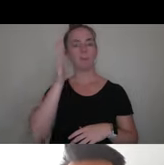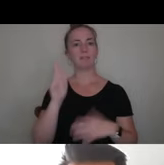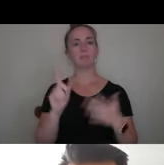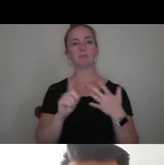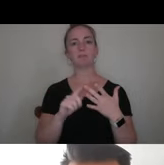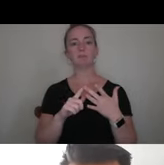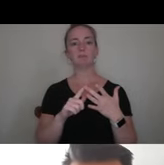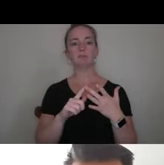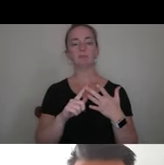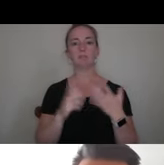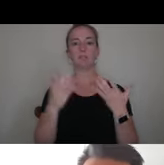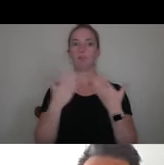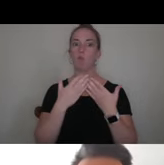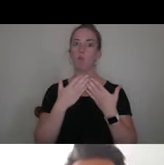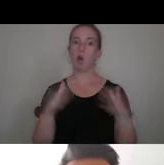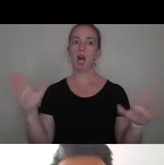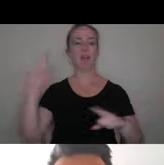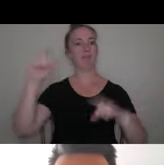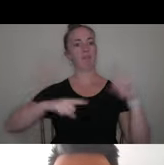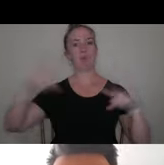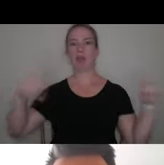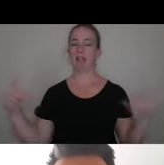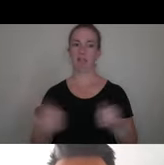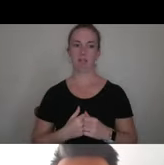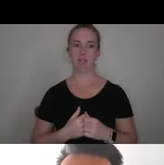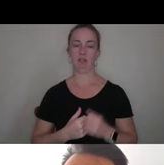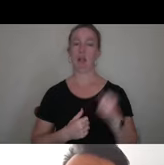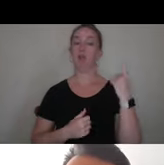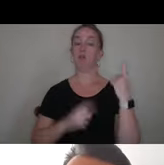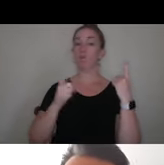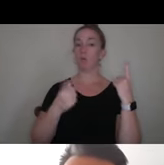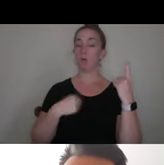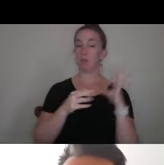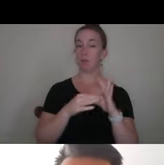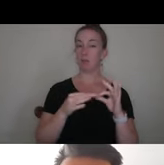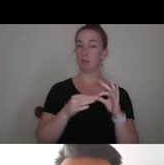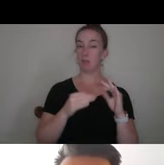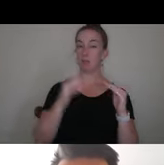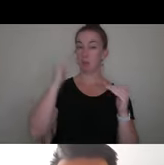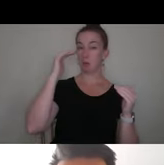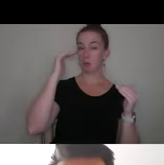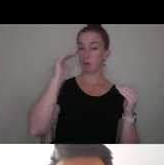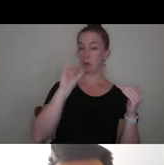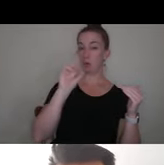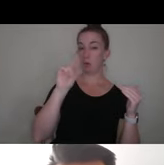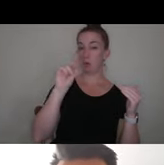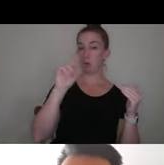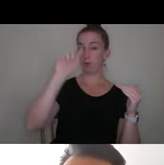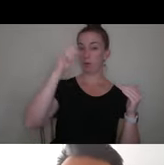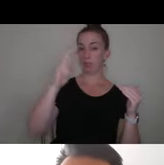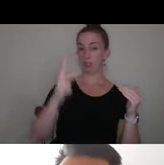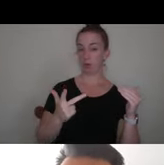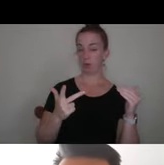wide variety. The first thing I'll say about this is that the order in which you list your activities matters.